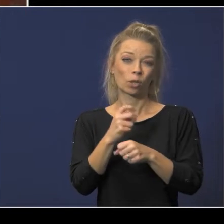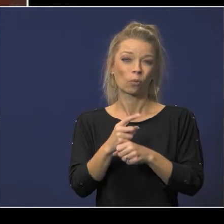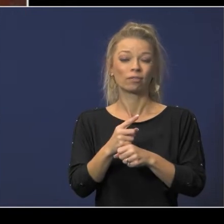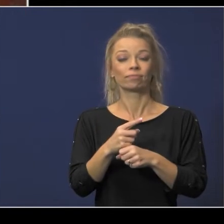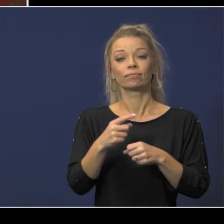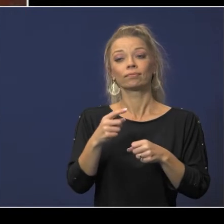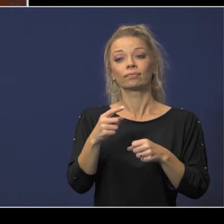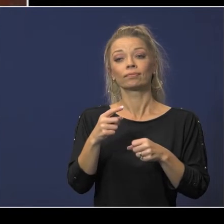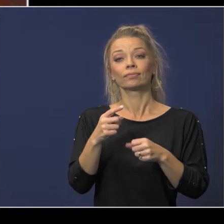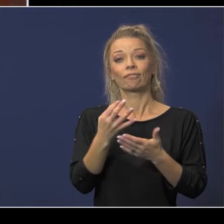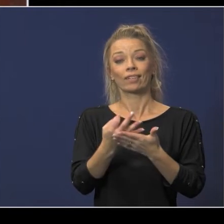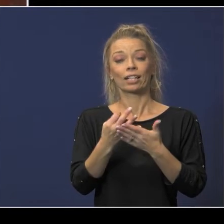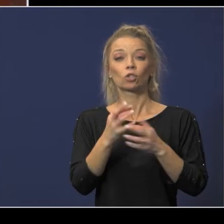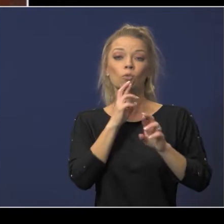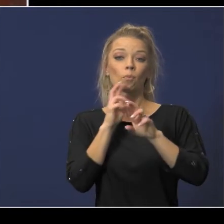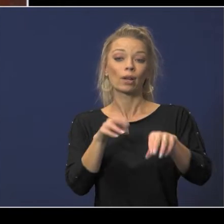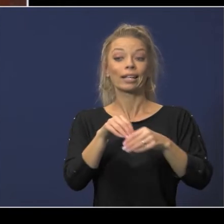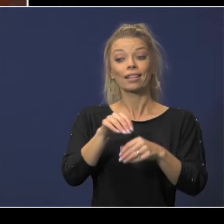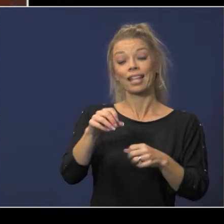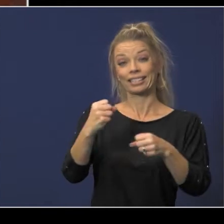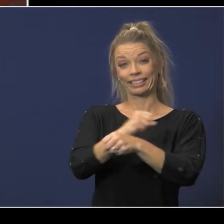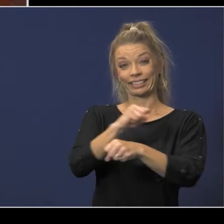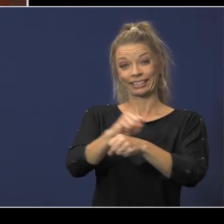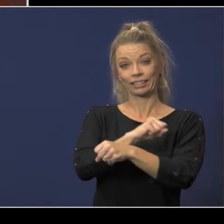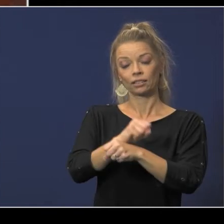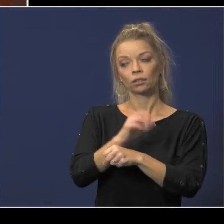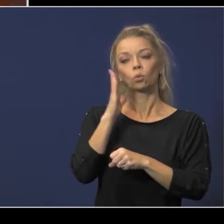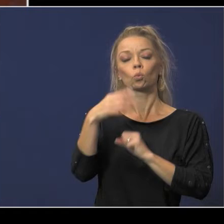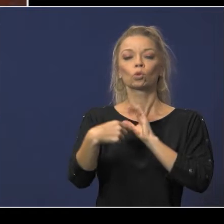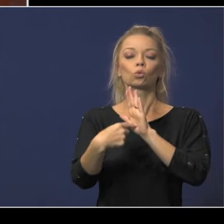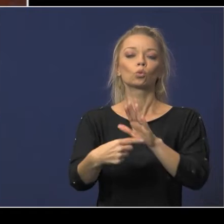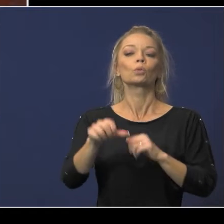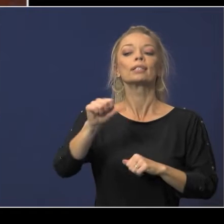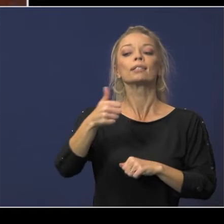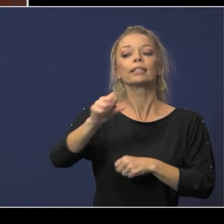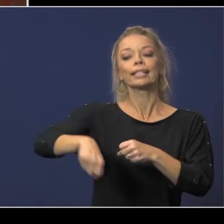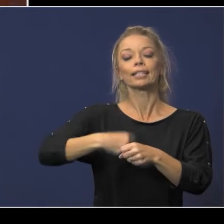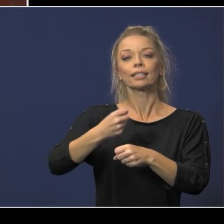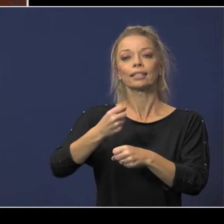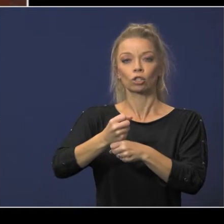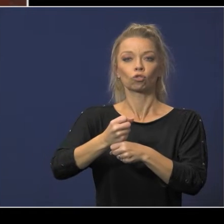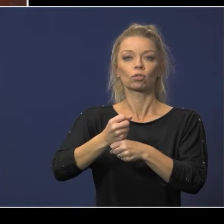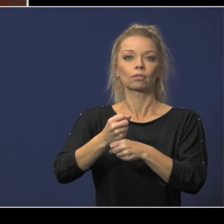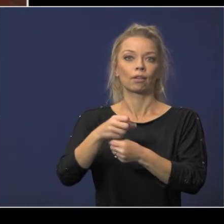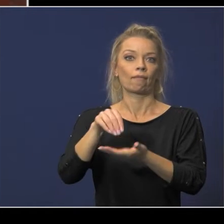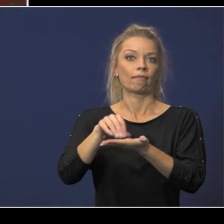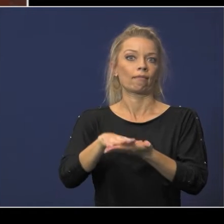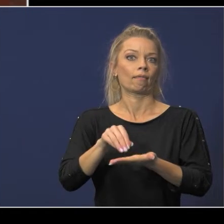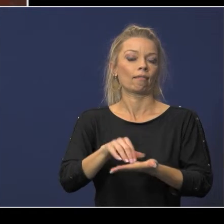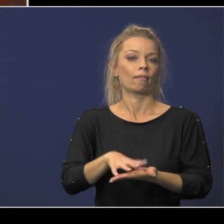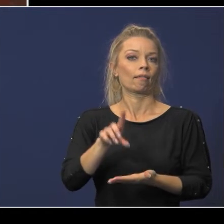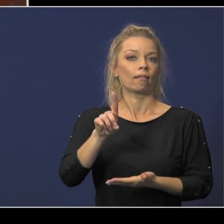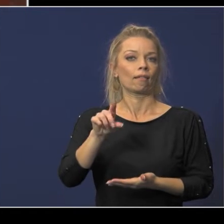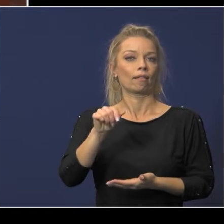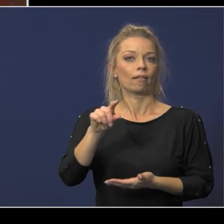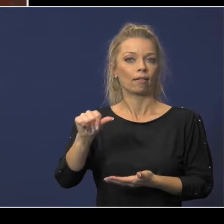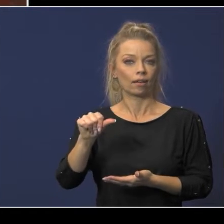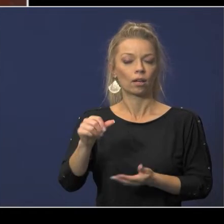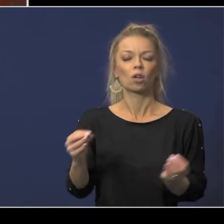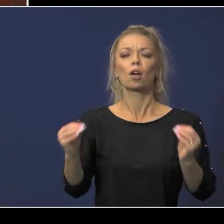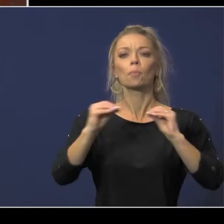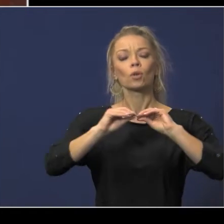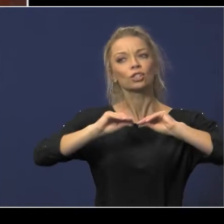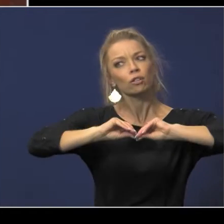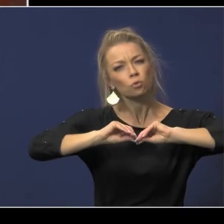because in the statistical section it shows 10 years worth of 10 years of data and it's more transparent by